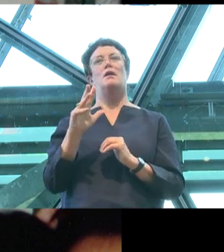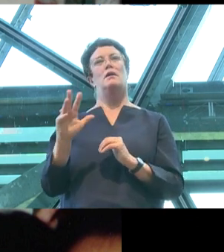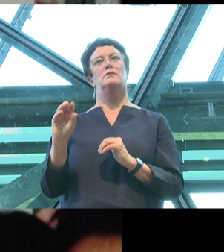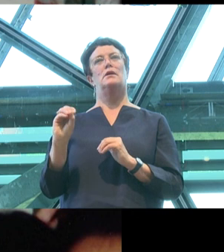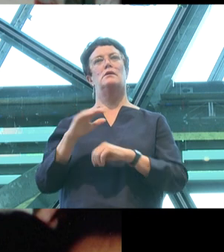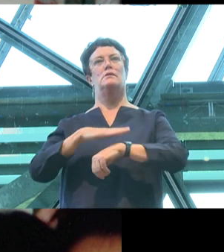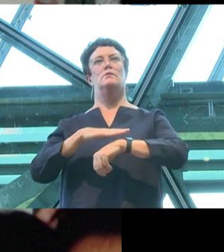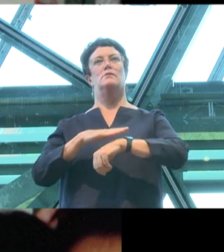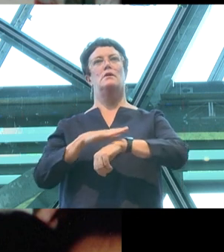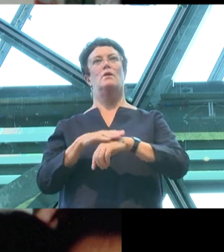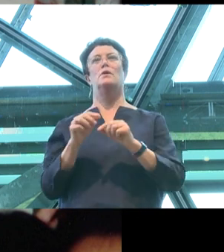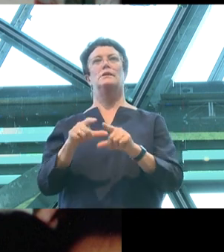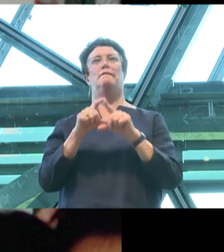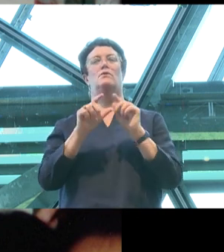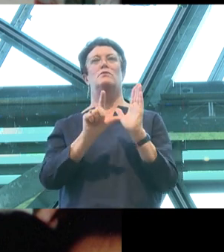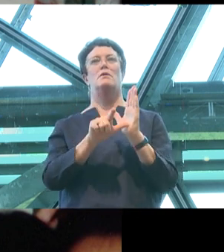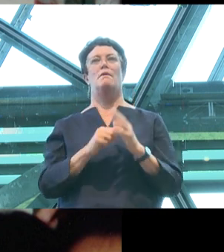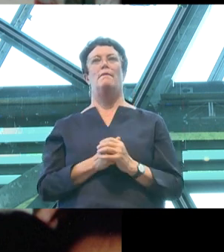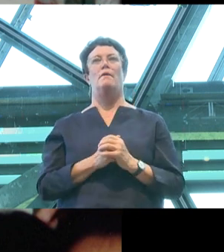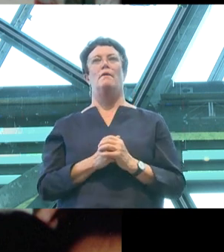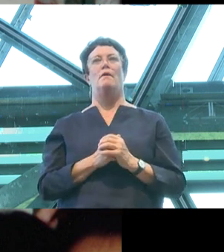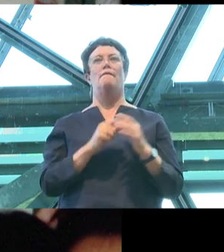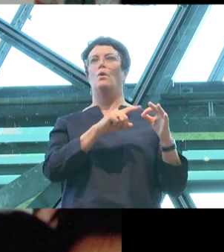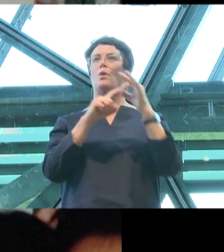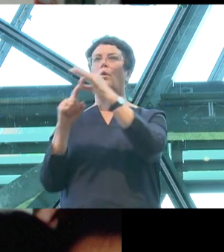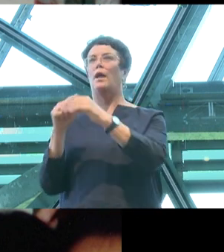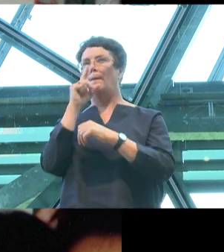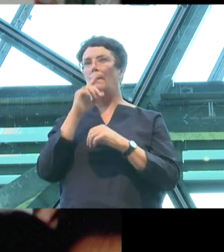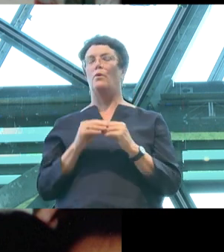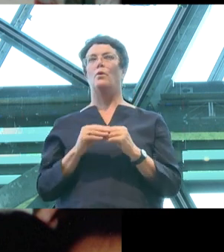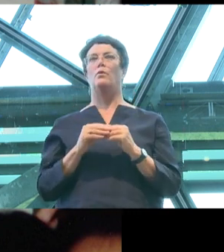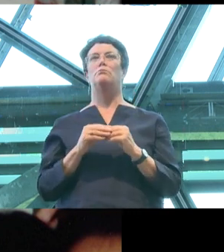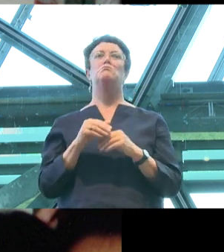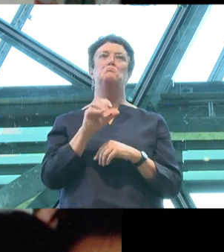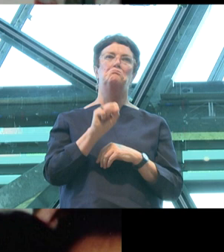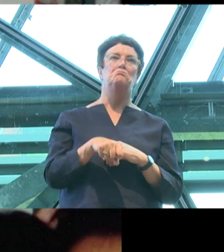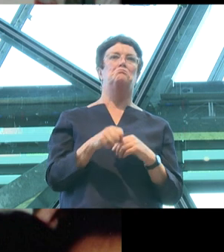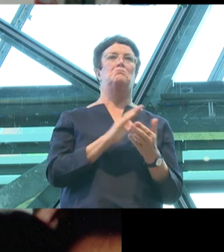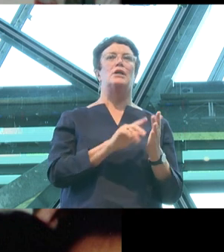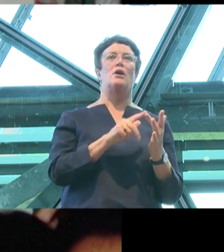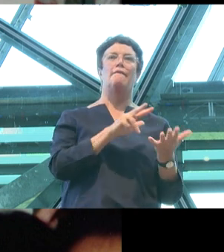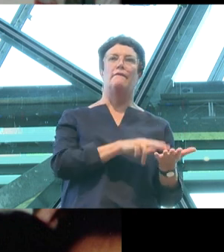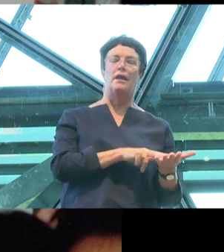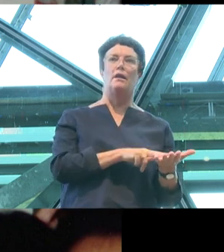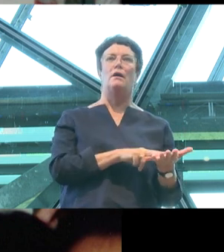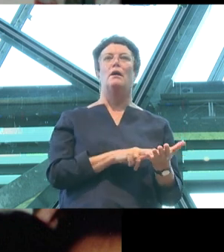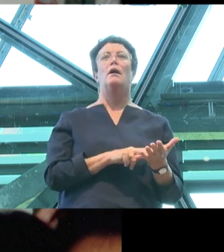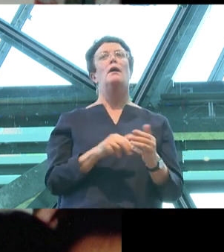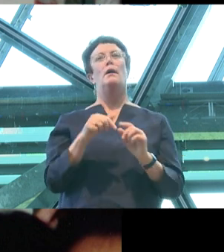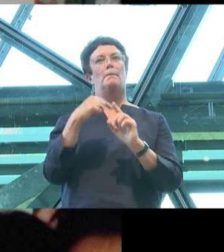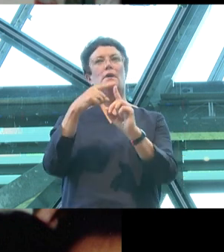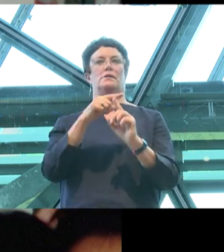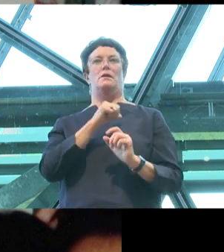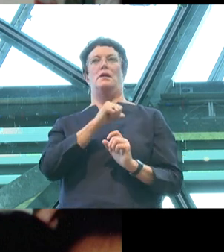generally across the country. Not just because of HIV-AIDS, also because of homophobia and